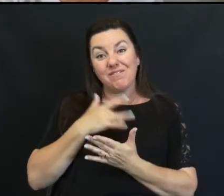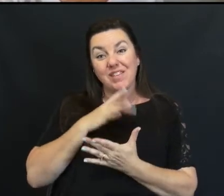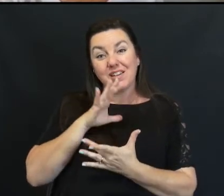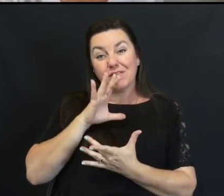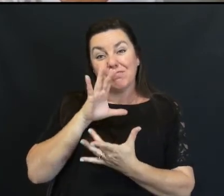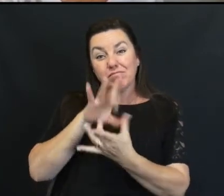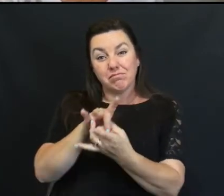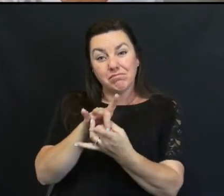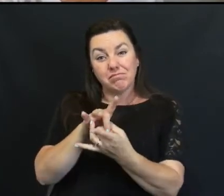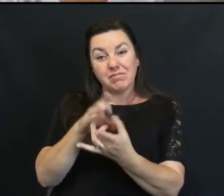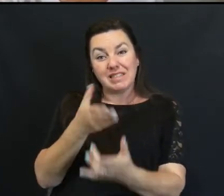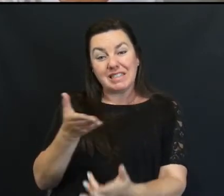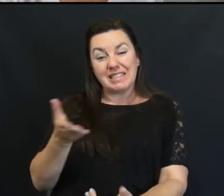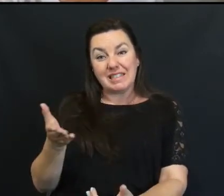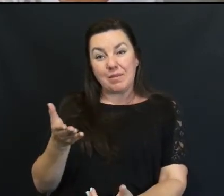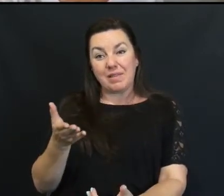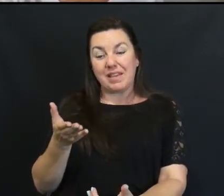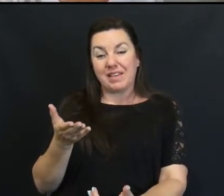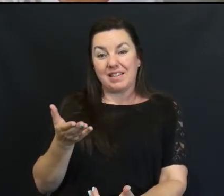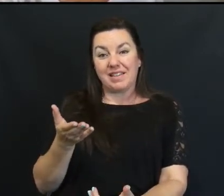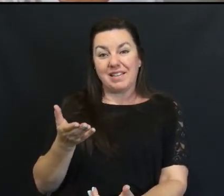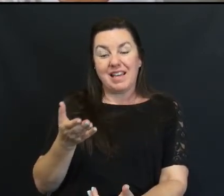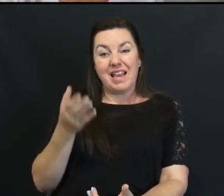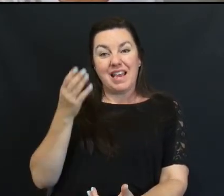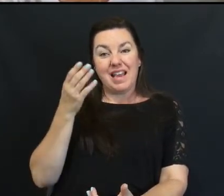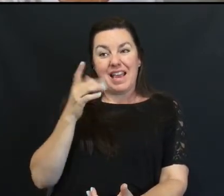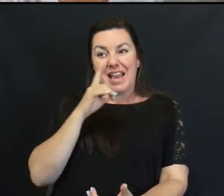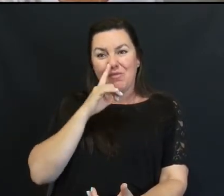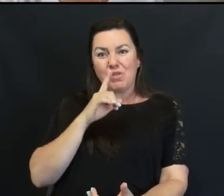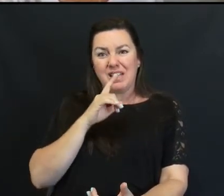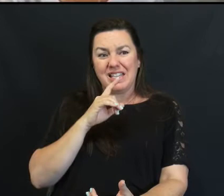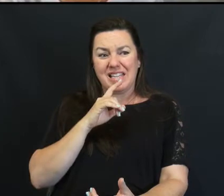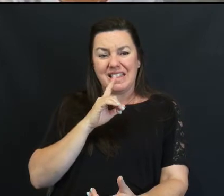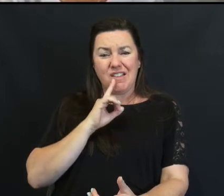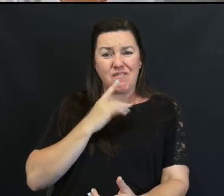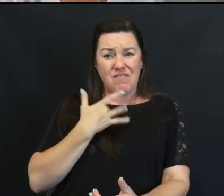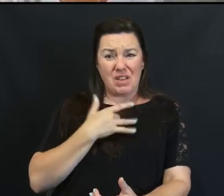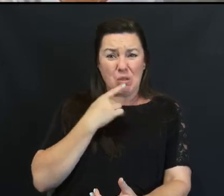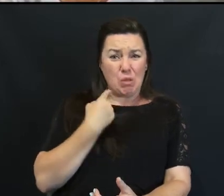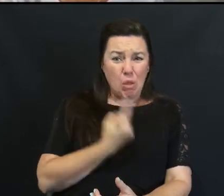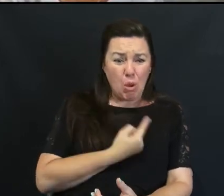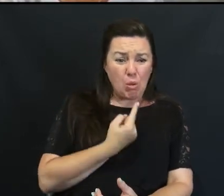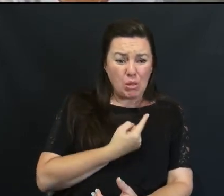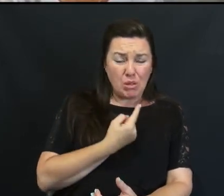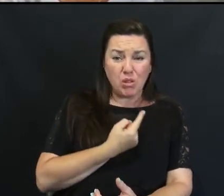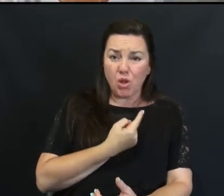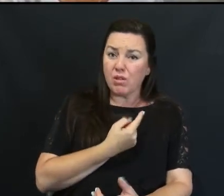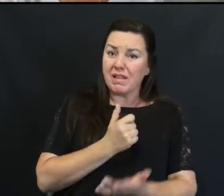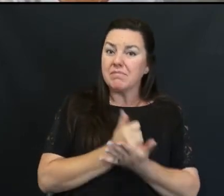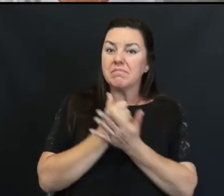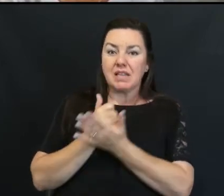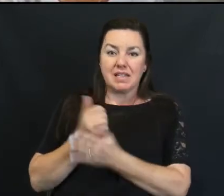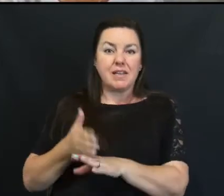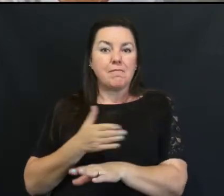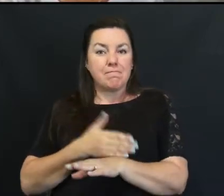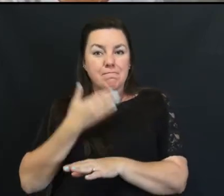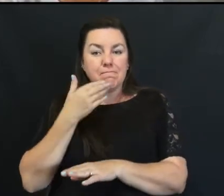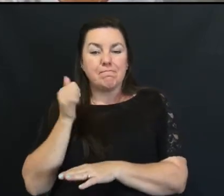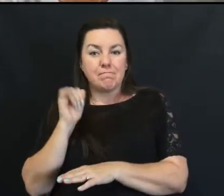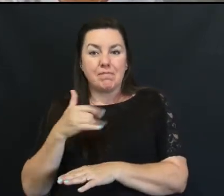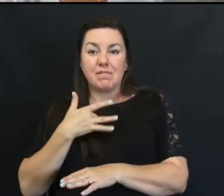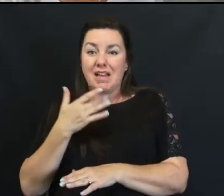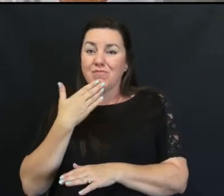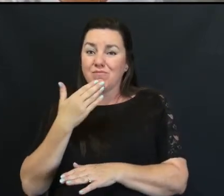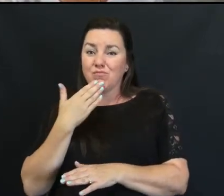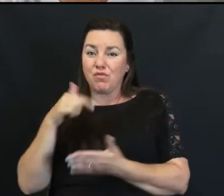It's helped me To be connected And it's fought Off that loneliness That we all feel At times And I'm very Grateful for this